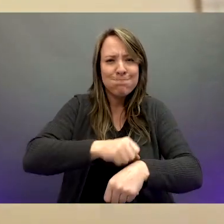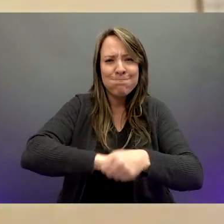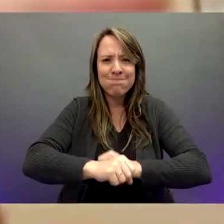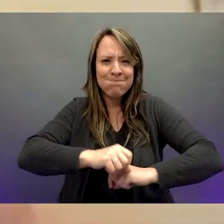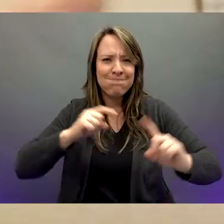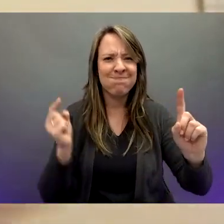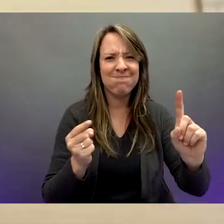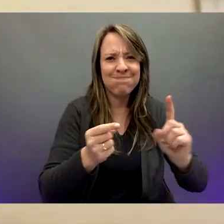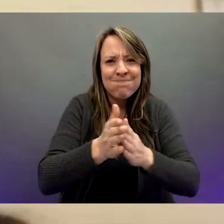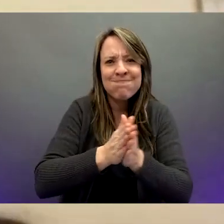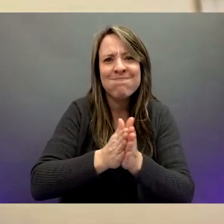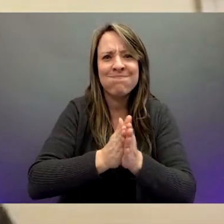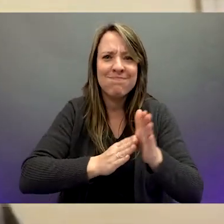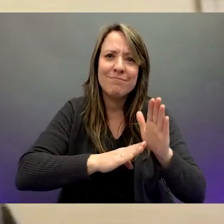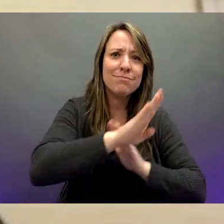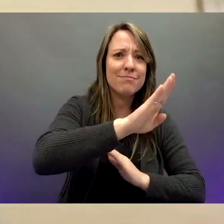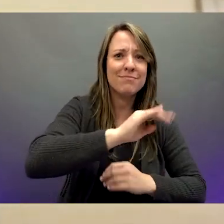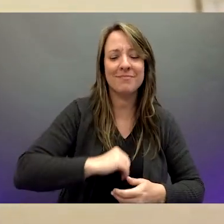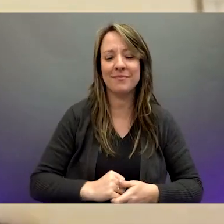I'm a go-getter.